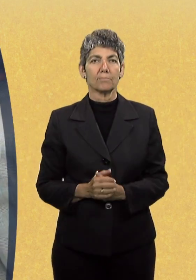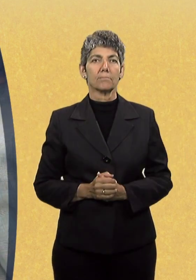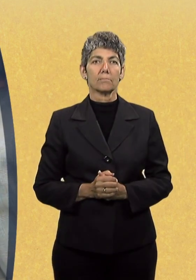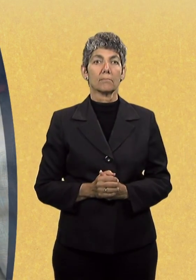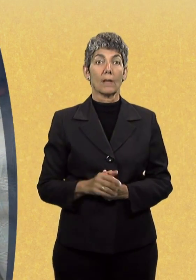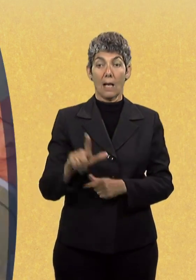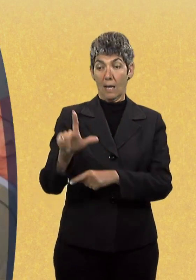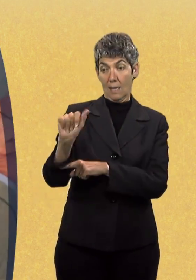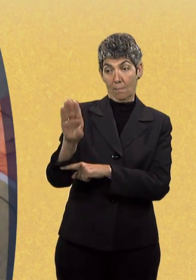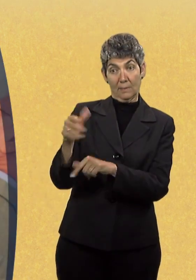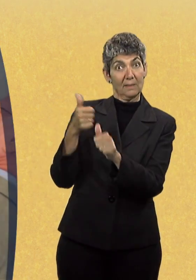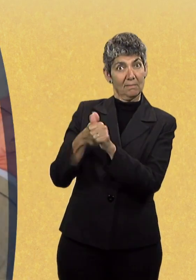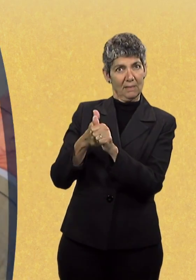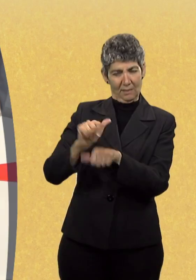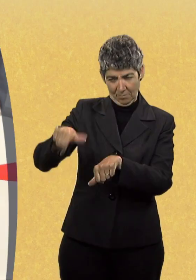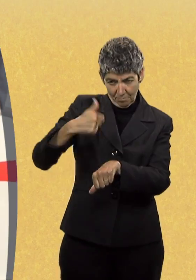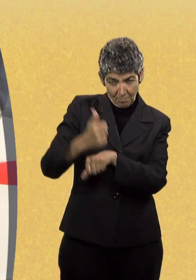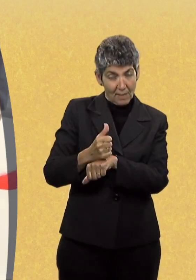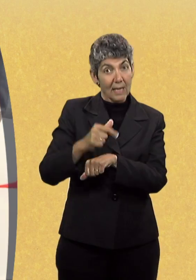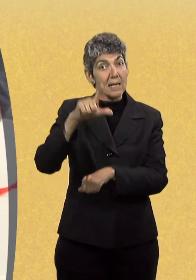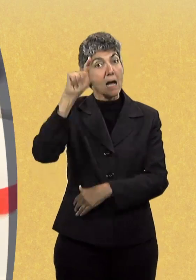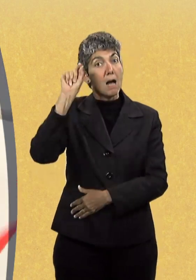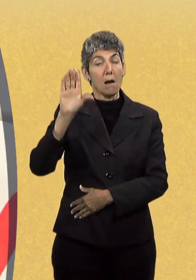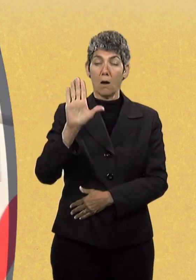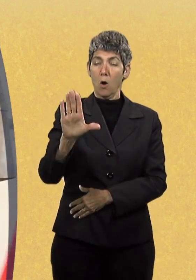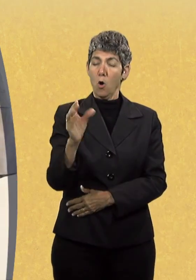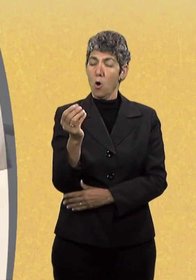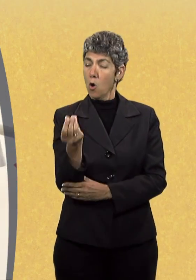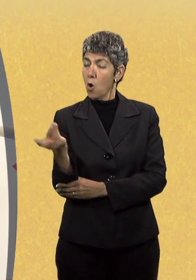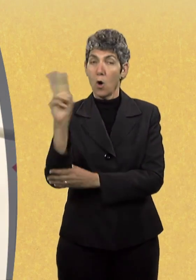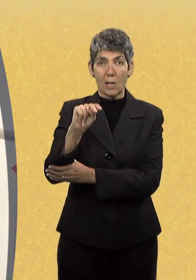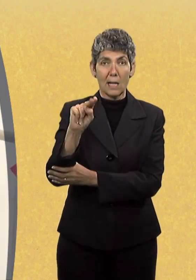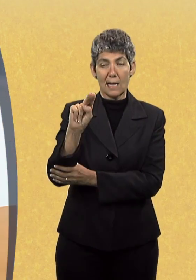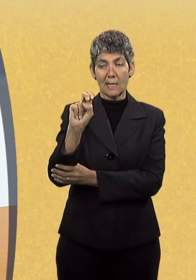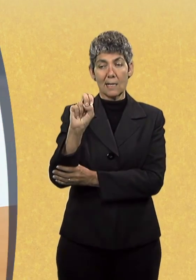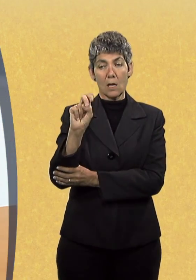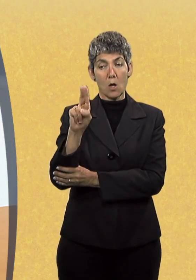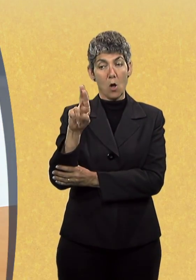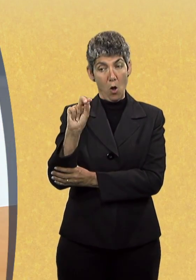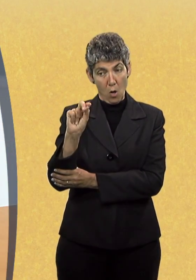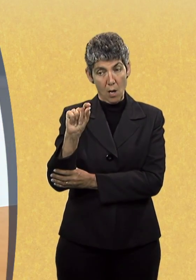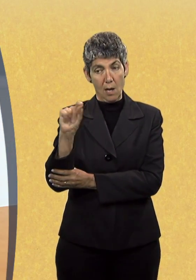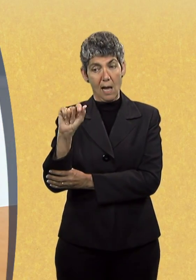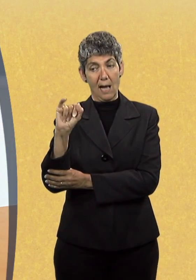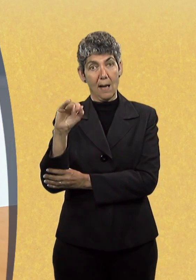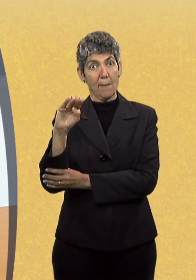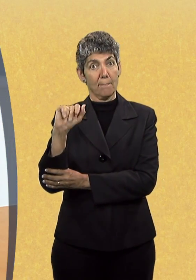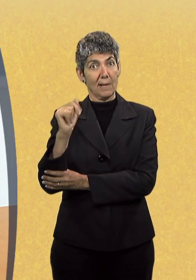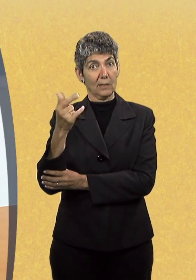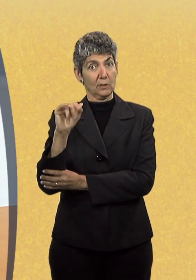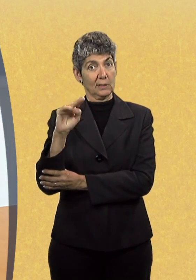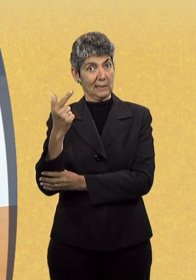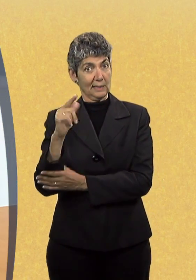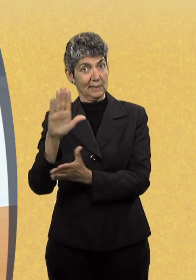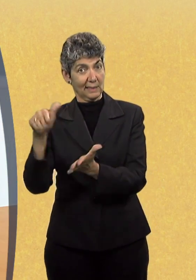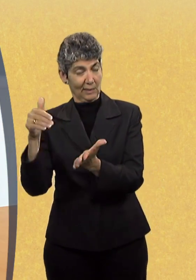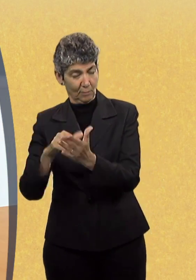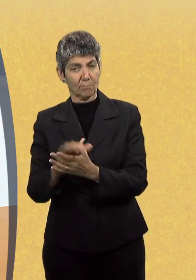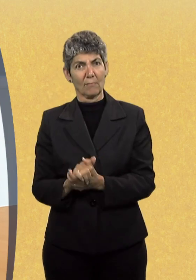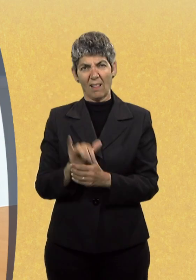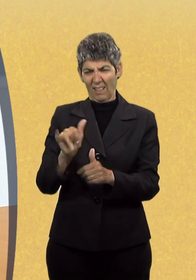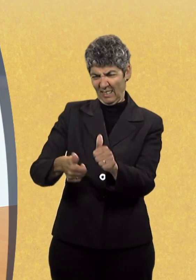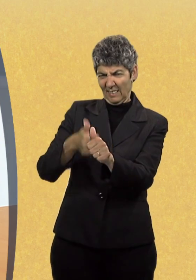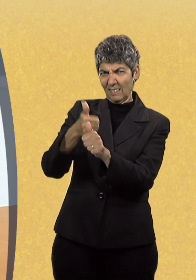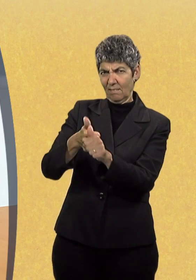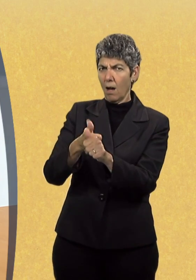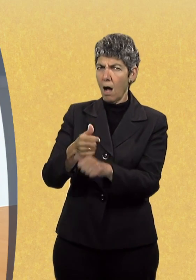The laboratory will allow Gallaudet to establish its own neuroimaging center. This is very unusual